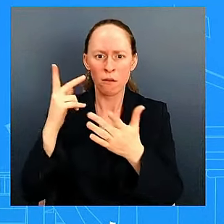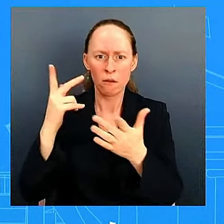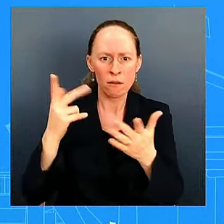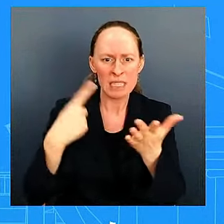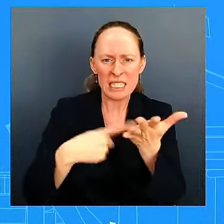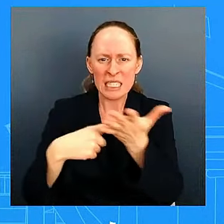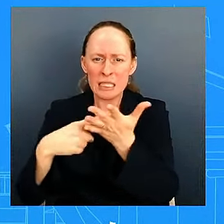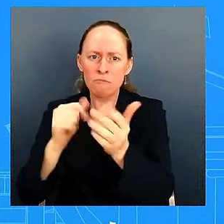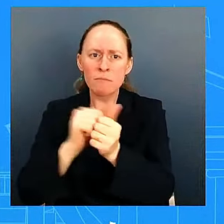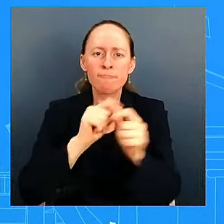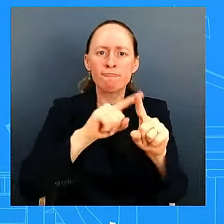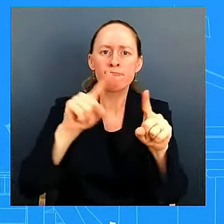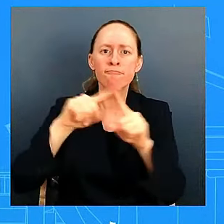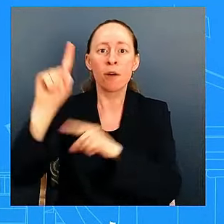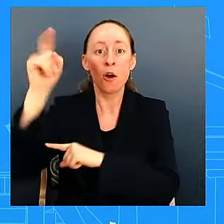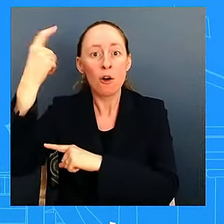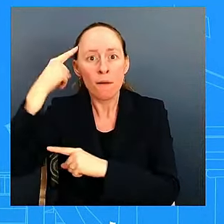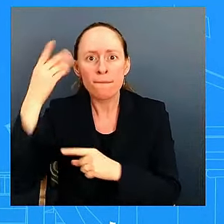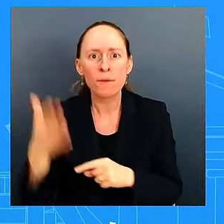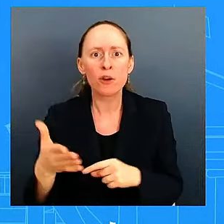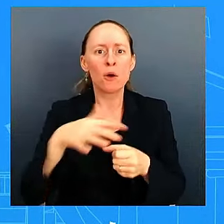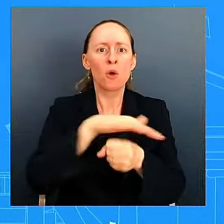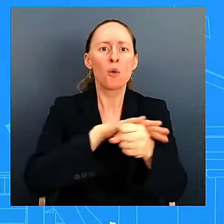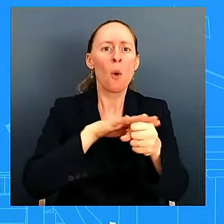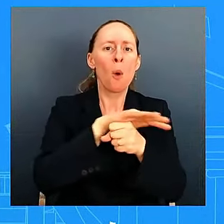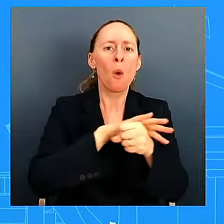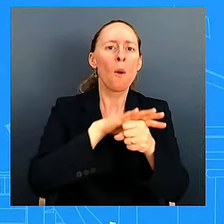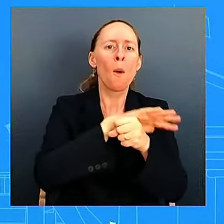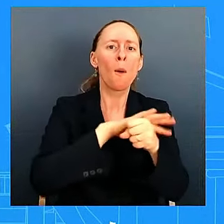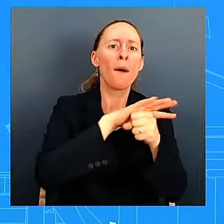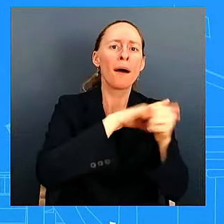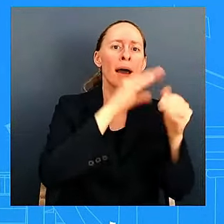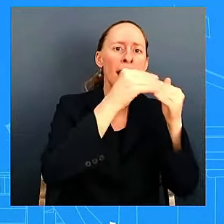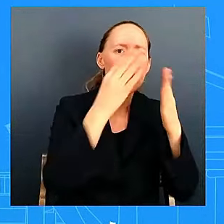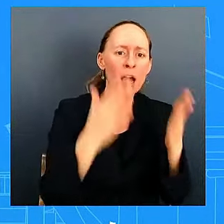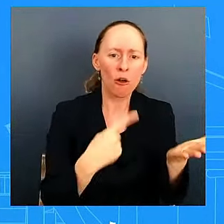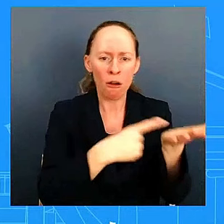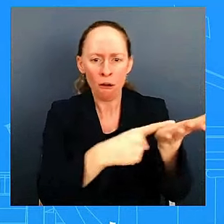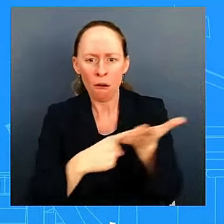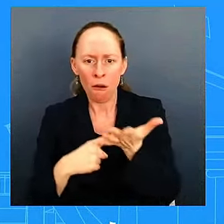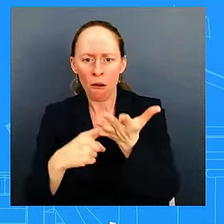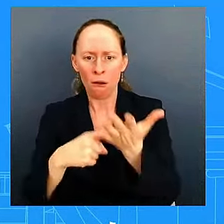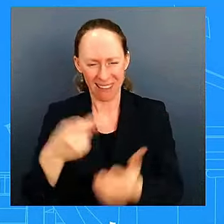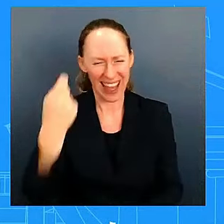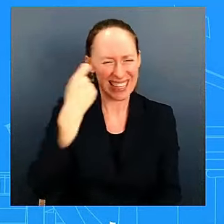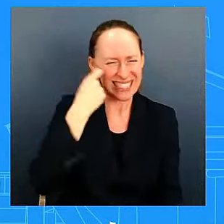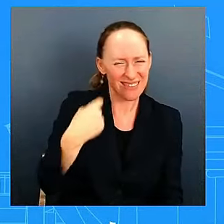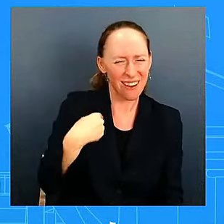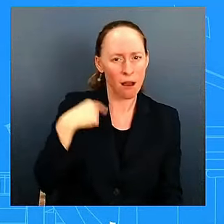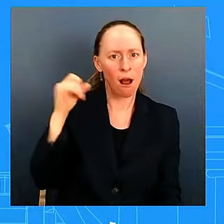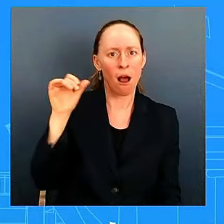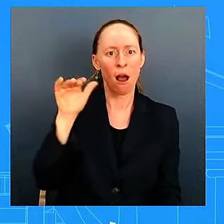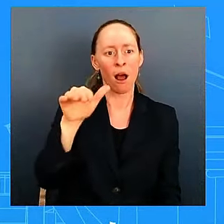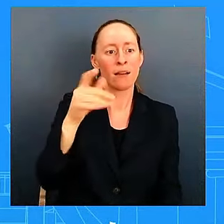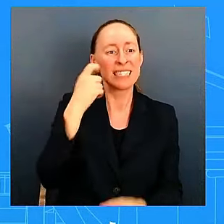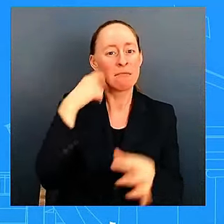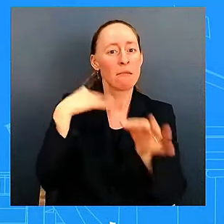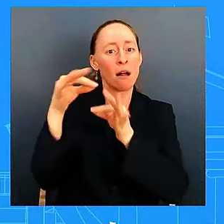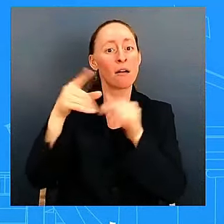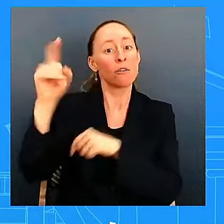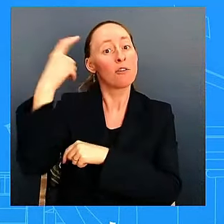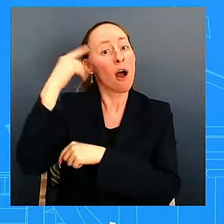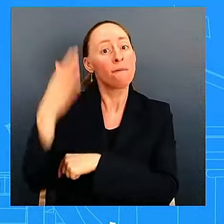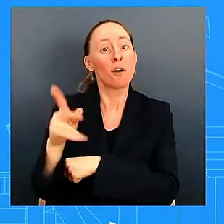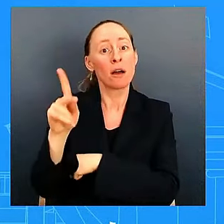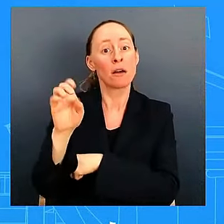they they needed you heard me talk about governor camp and what he said to the president himself he said this and shared this in a press conference that the